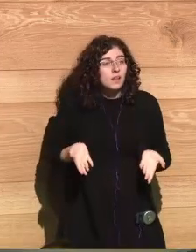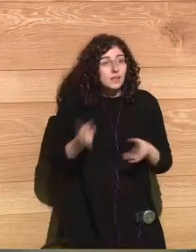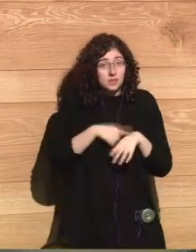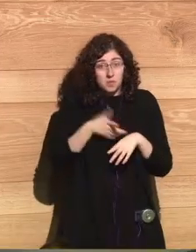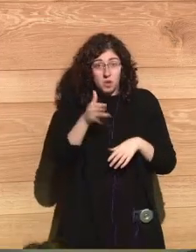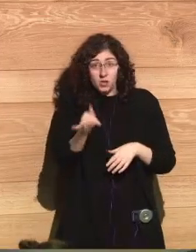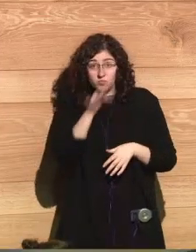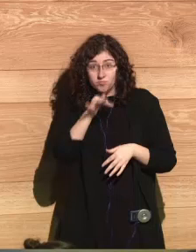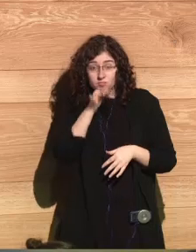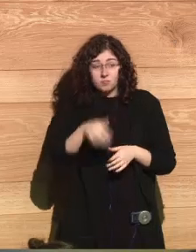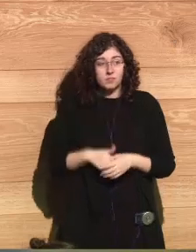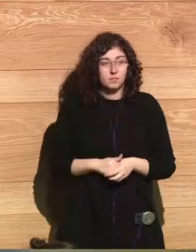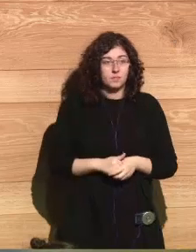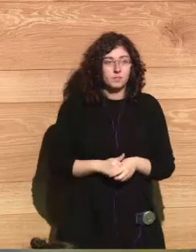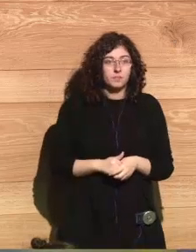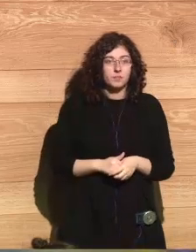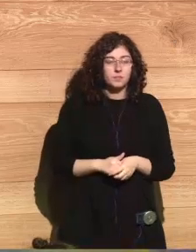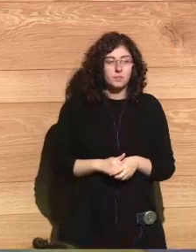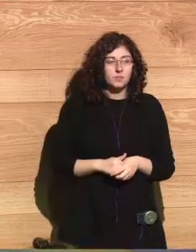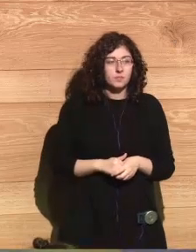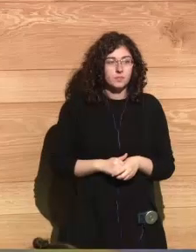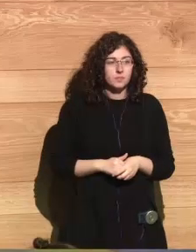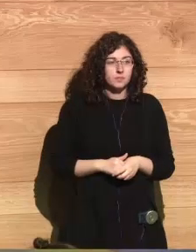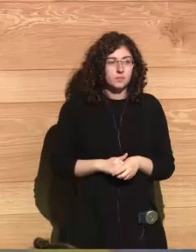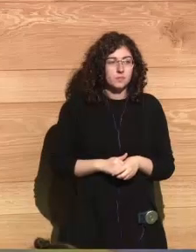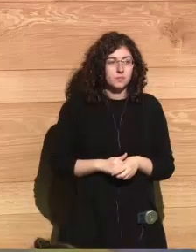Well, hopefully we'll have a lot more time. All right.